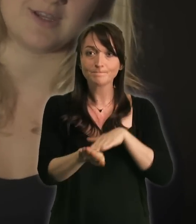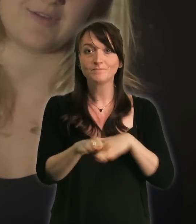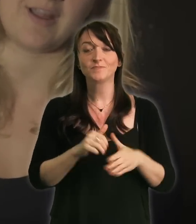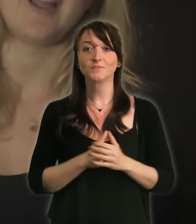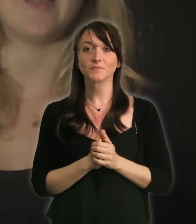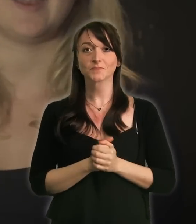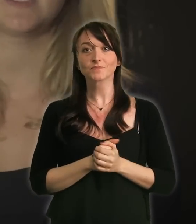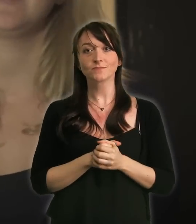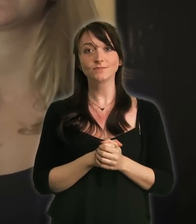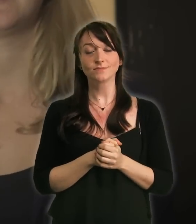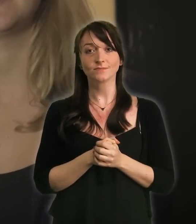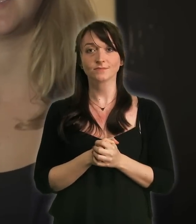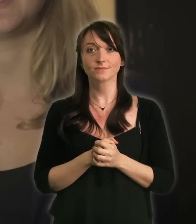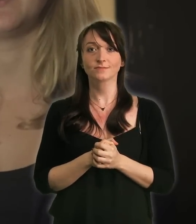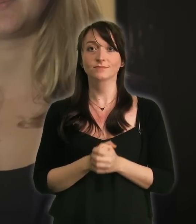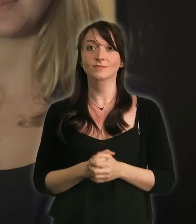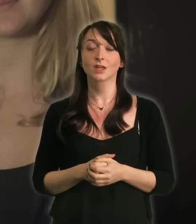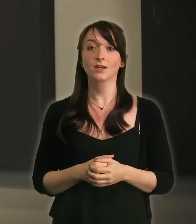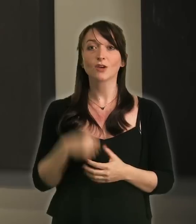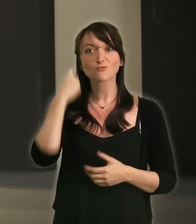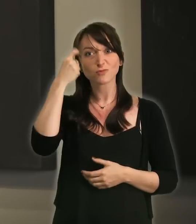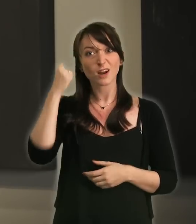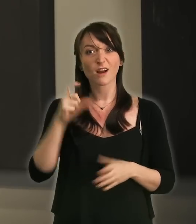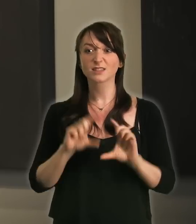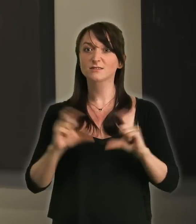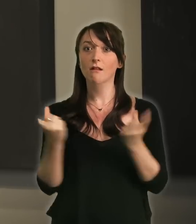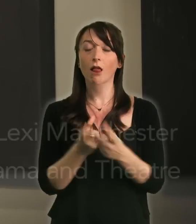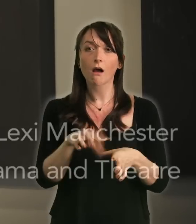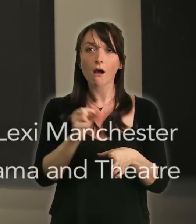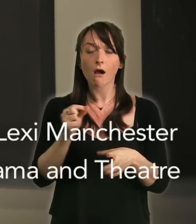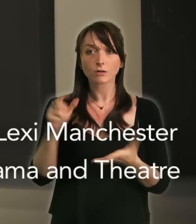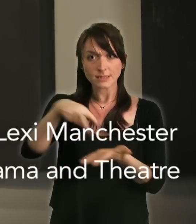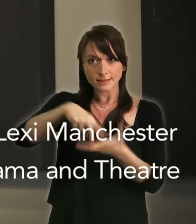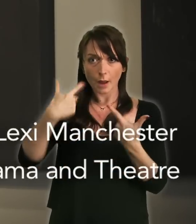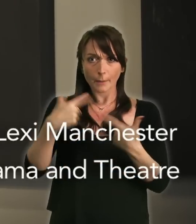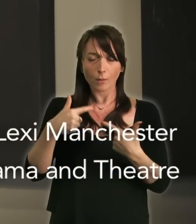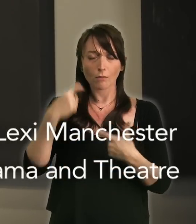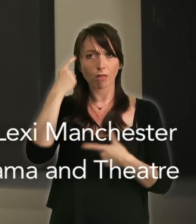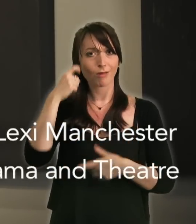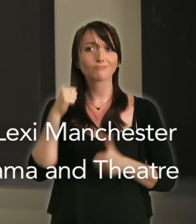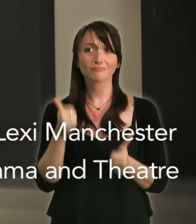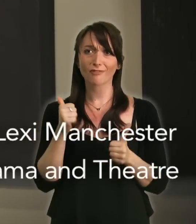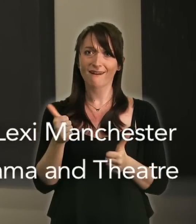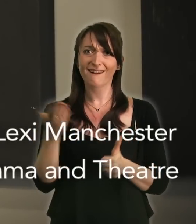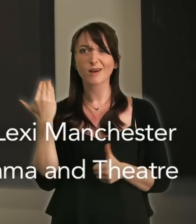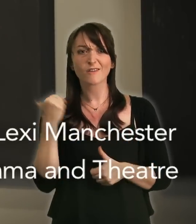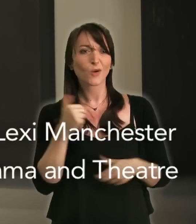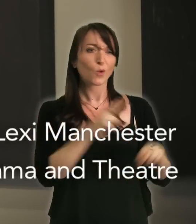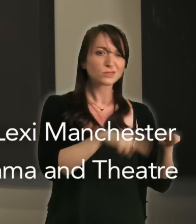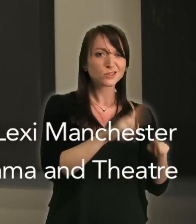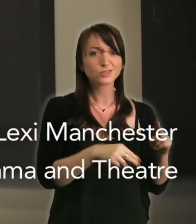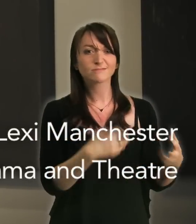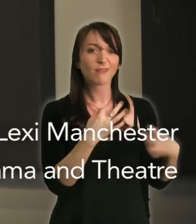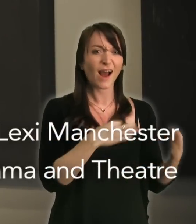over and then next week I can hand it in. When stand-up became an option I felt this is great because I've done some auditions and stuff